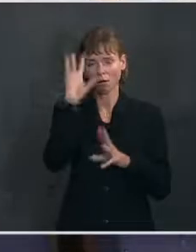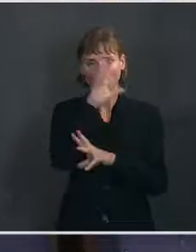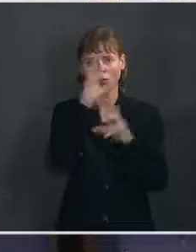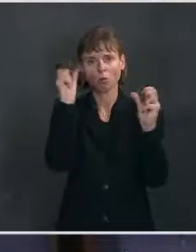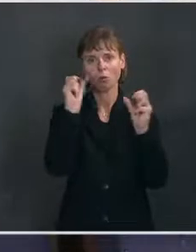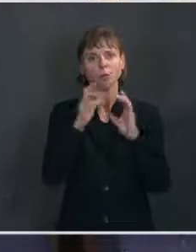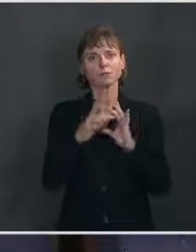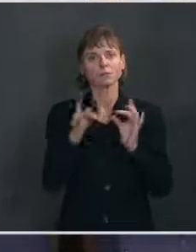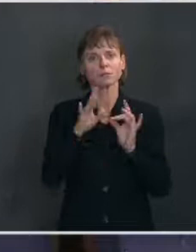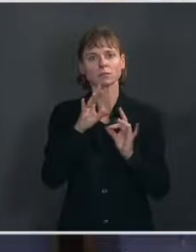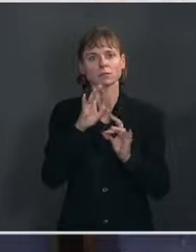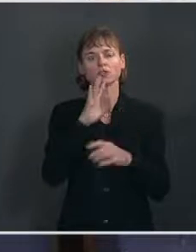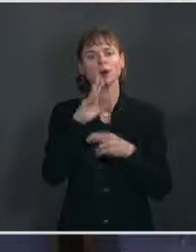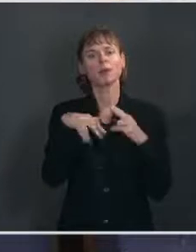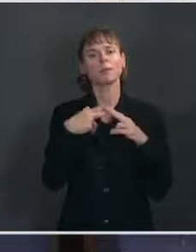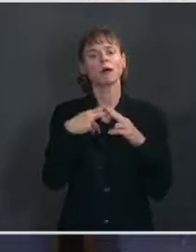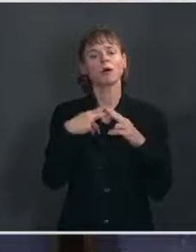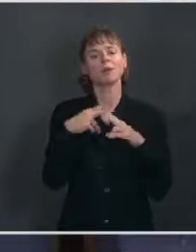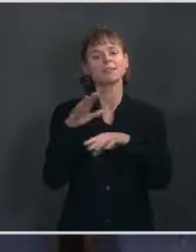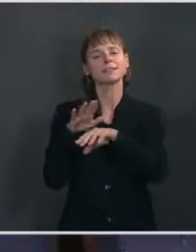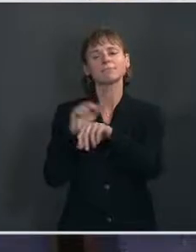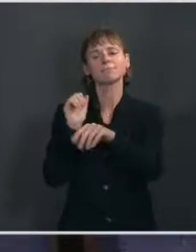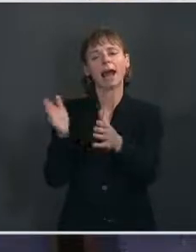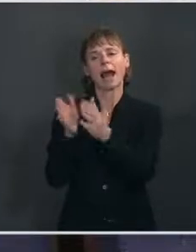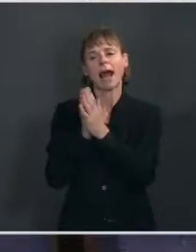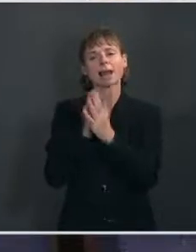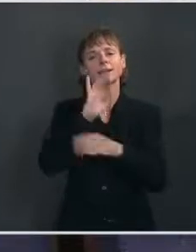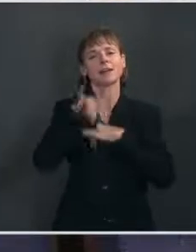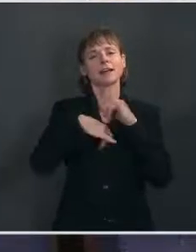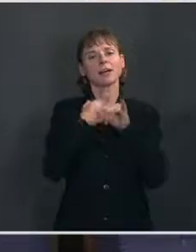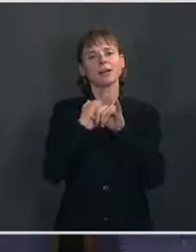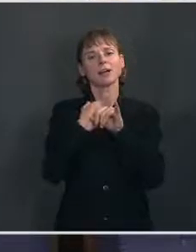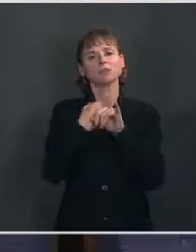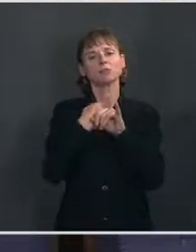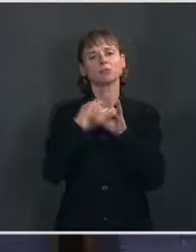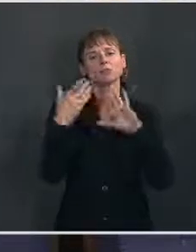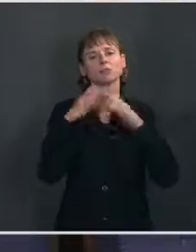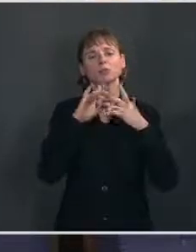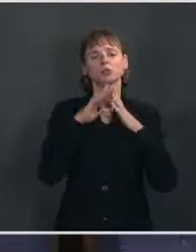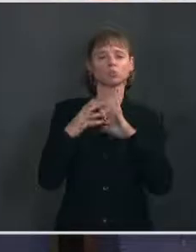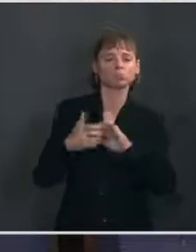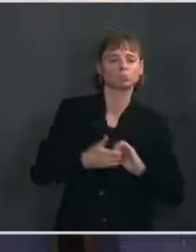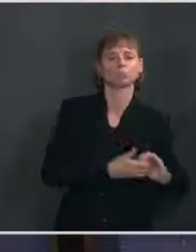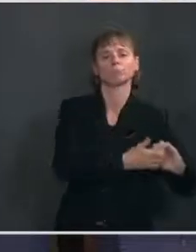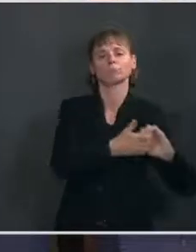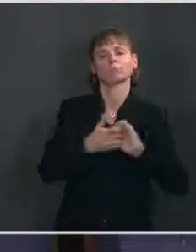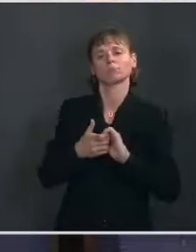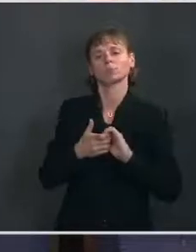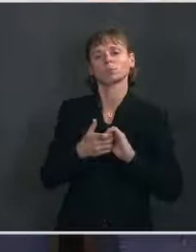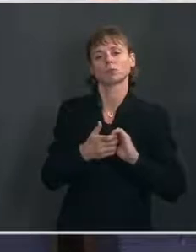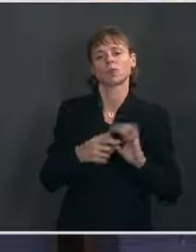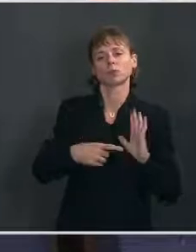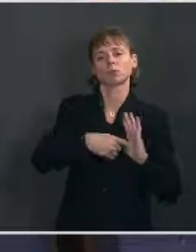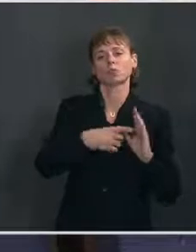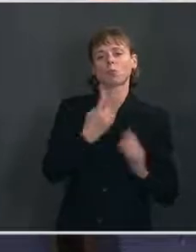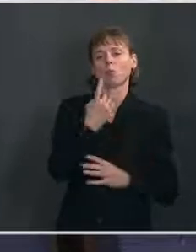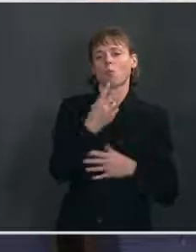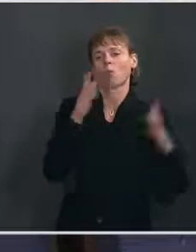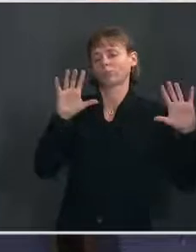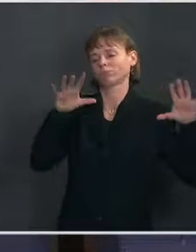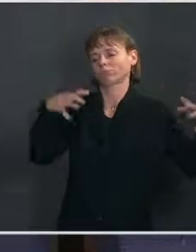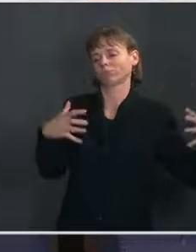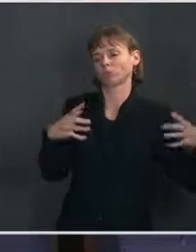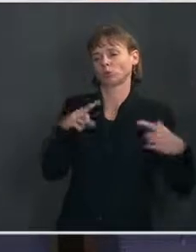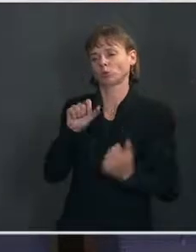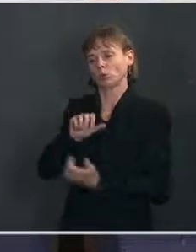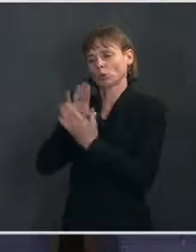he's calling on the international community to come together in one voice to press the Burmese military to reverse what they've done. But do the events